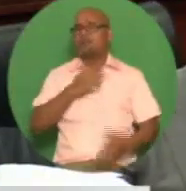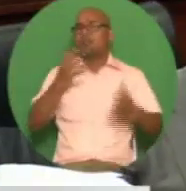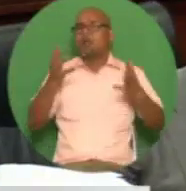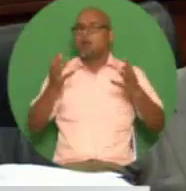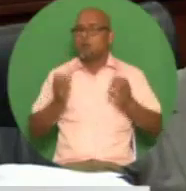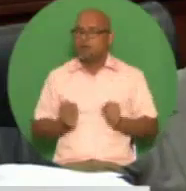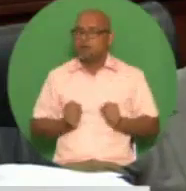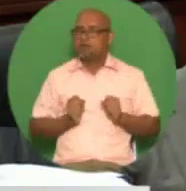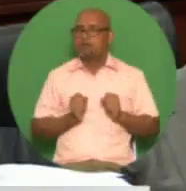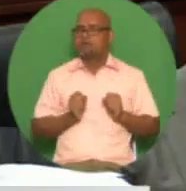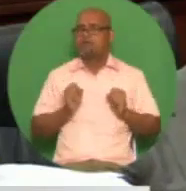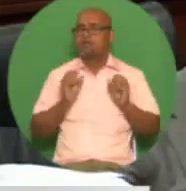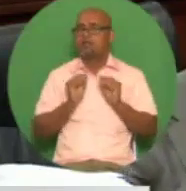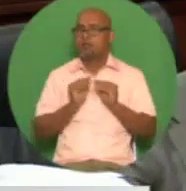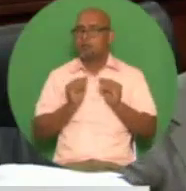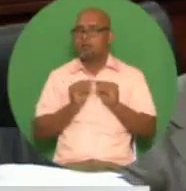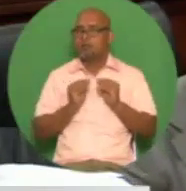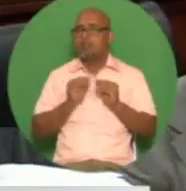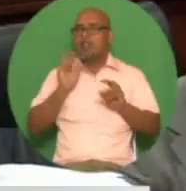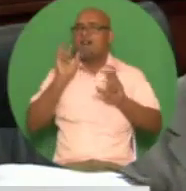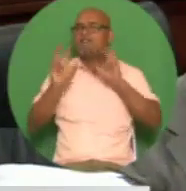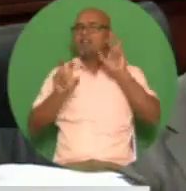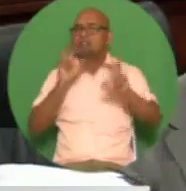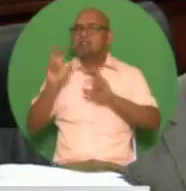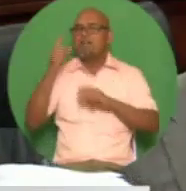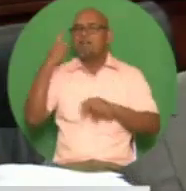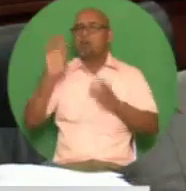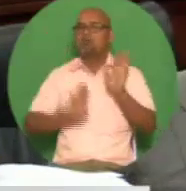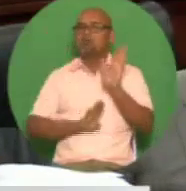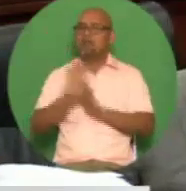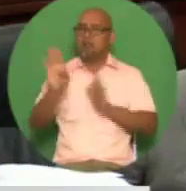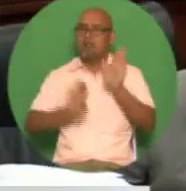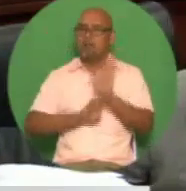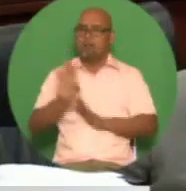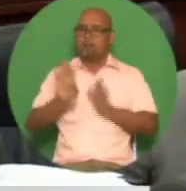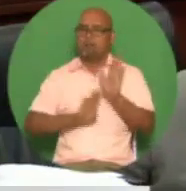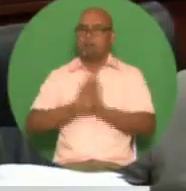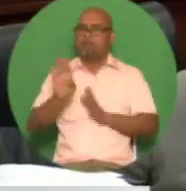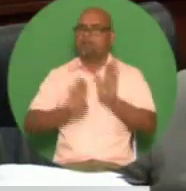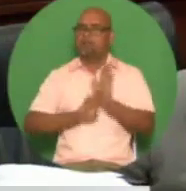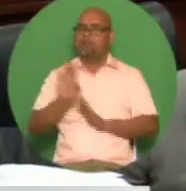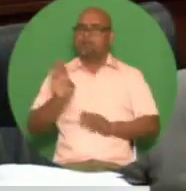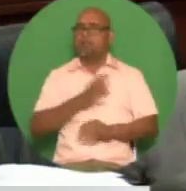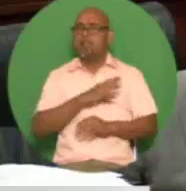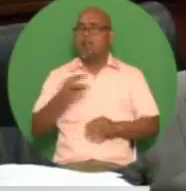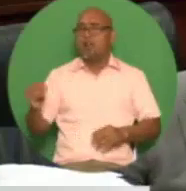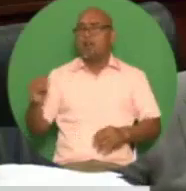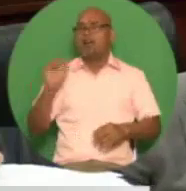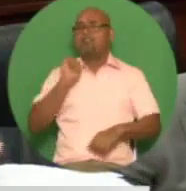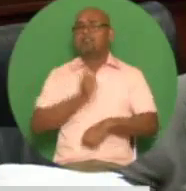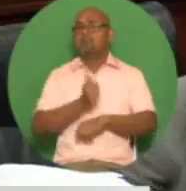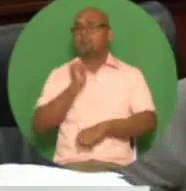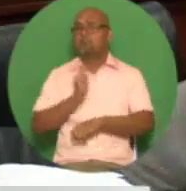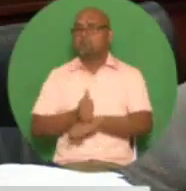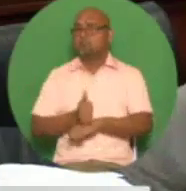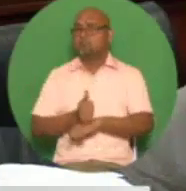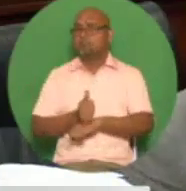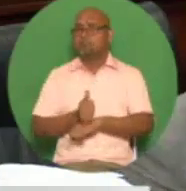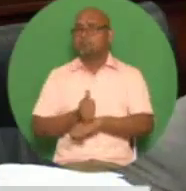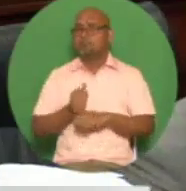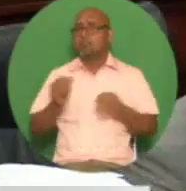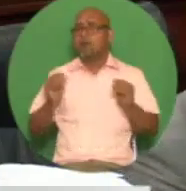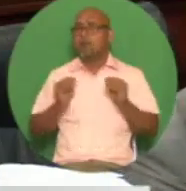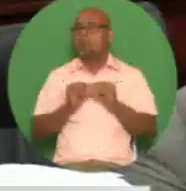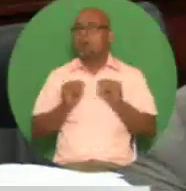foreign investment for our development process by establishing the infrastructure on which industrial and